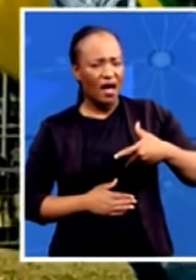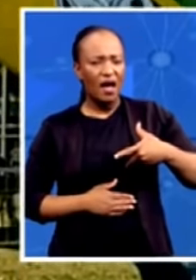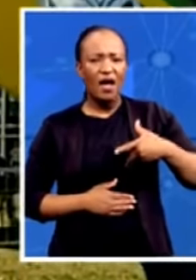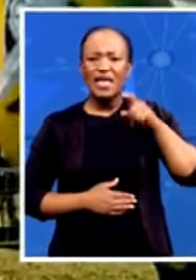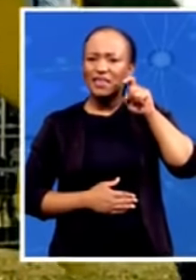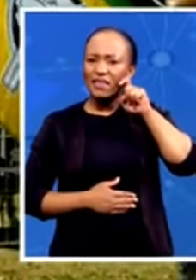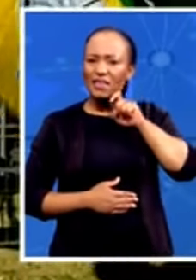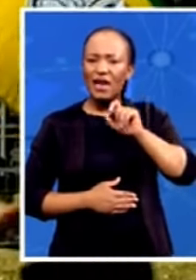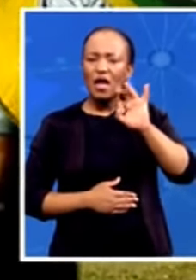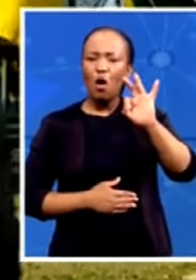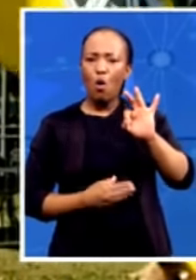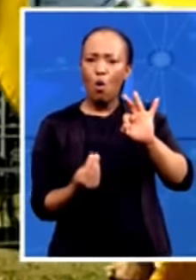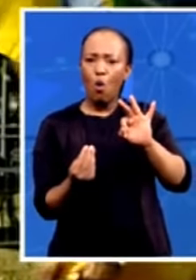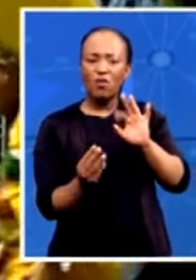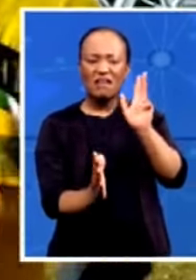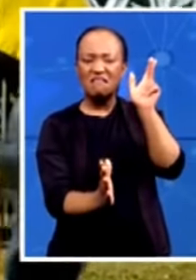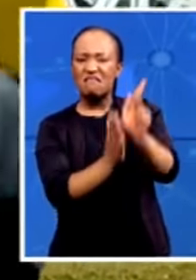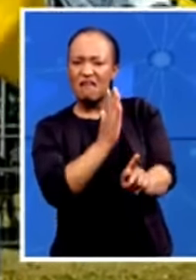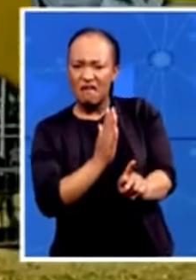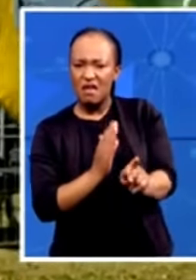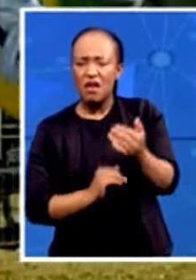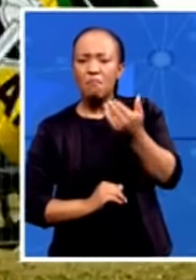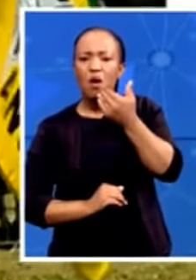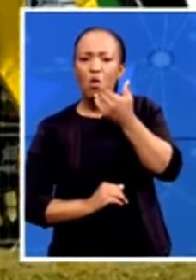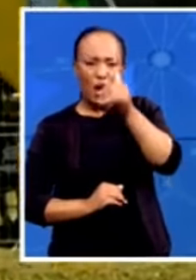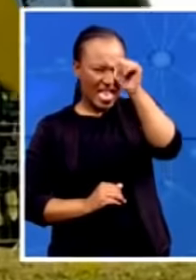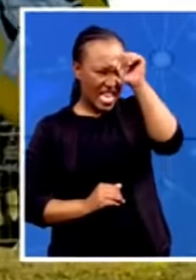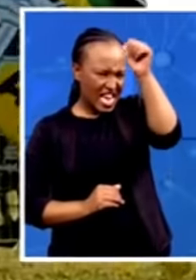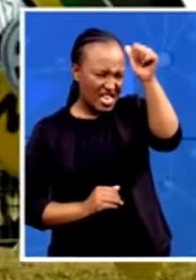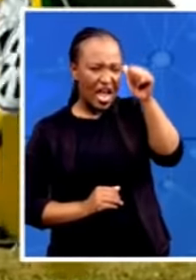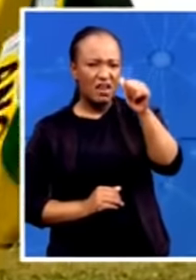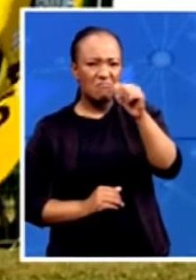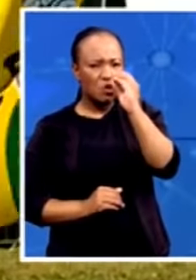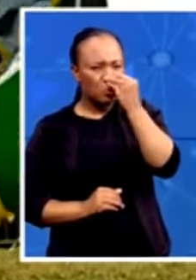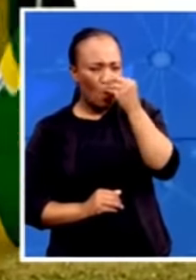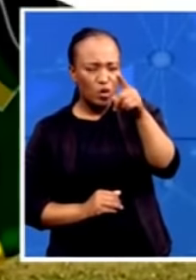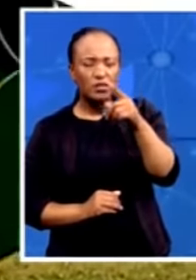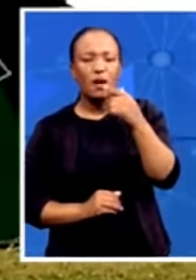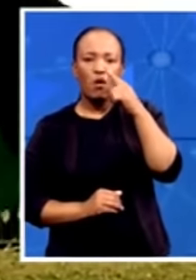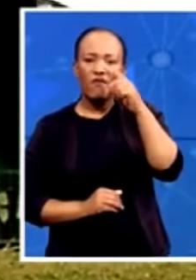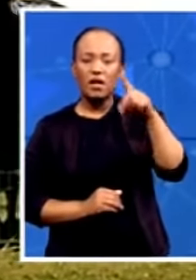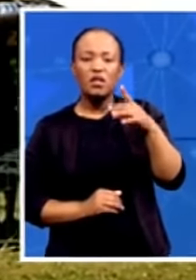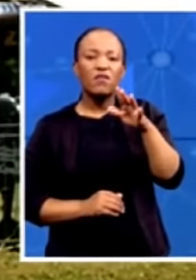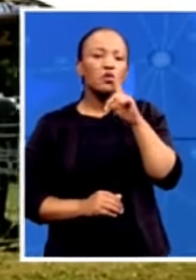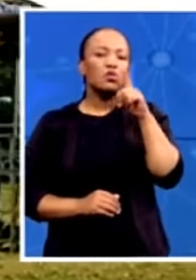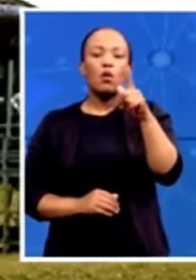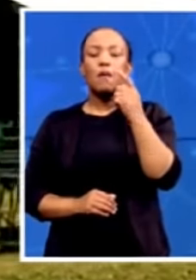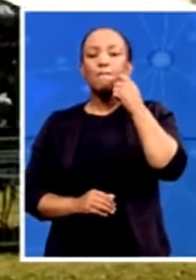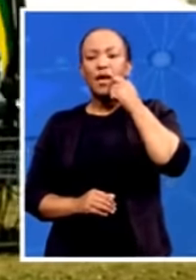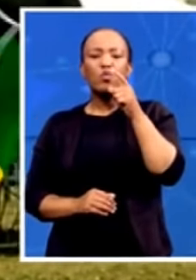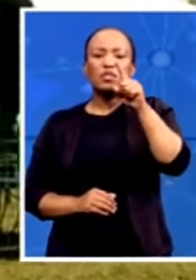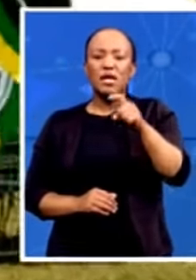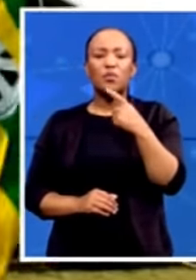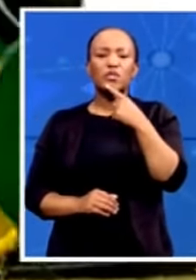racist thugs in Phoenix, who were told by a man whom we are supposed to call him our leader, that